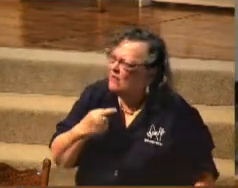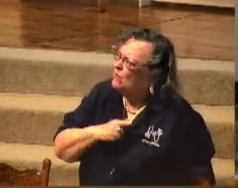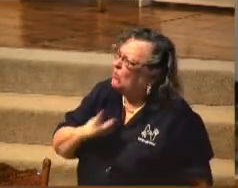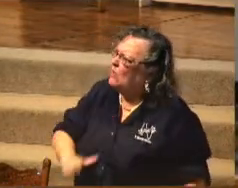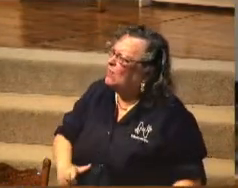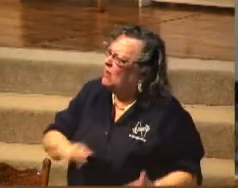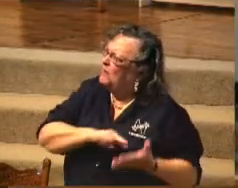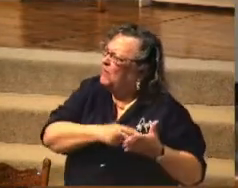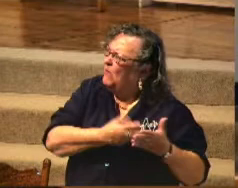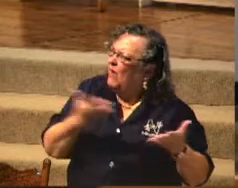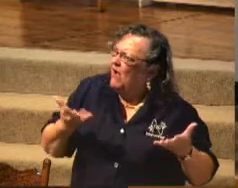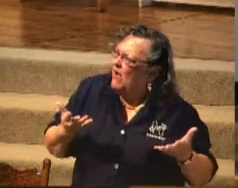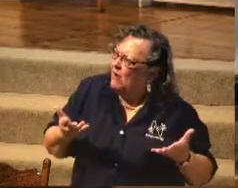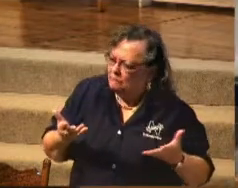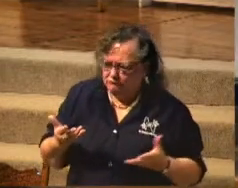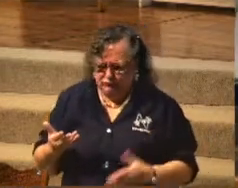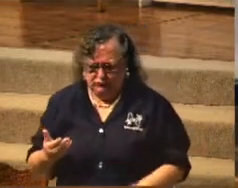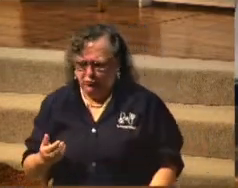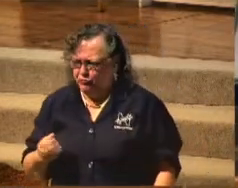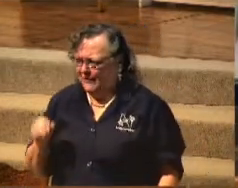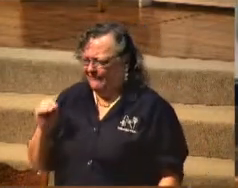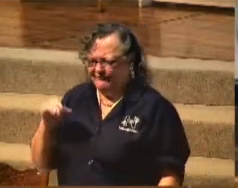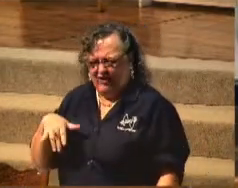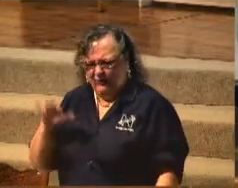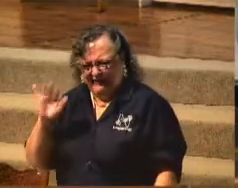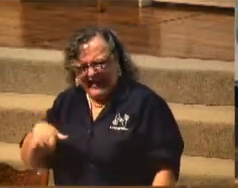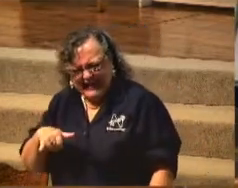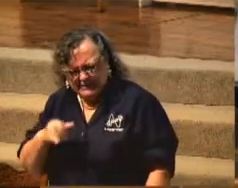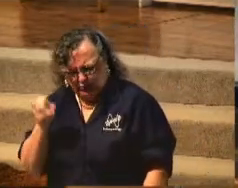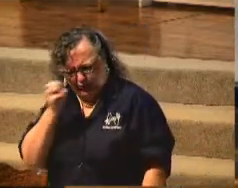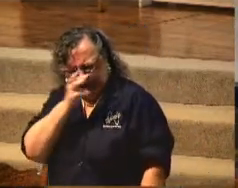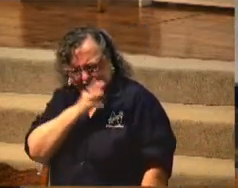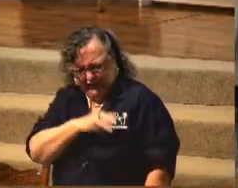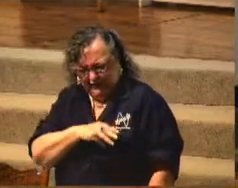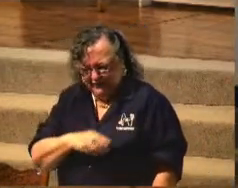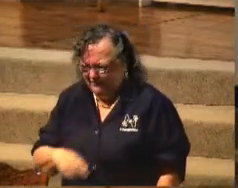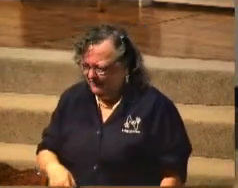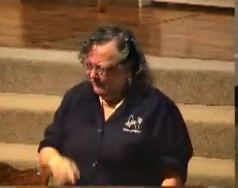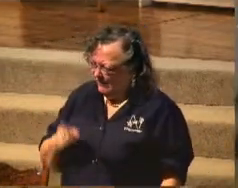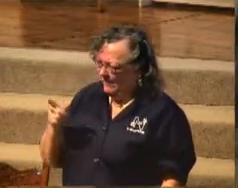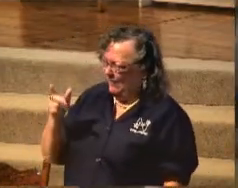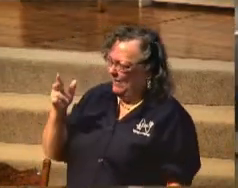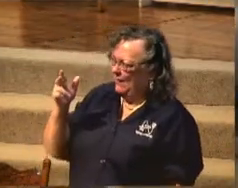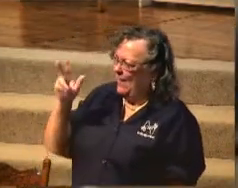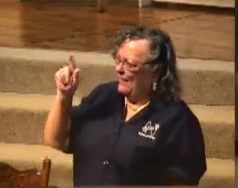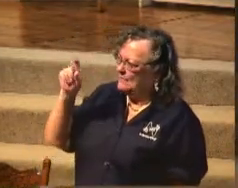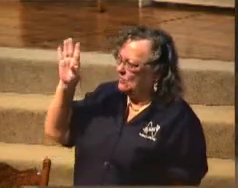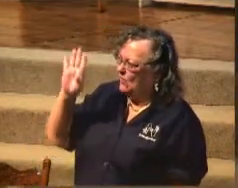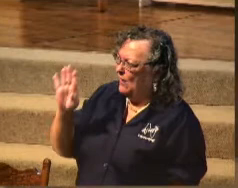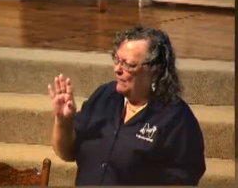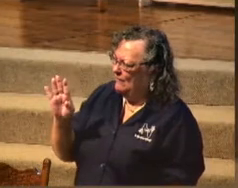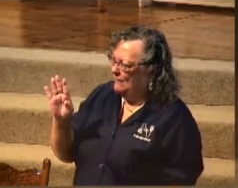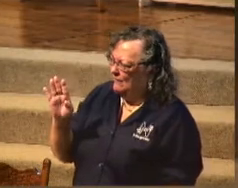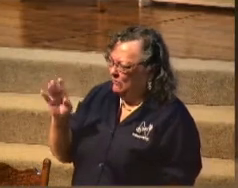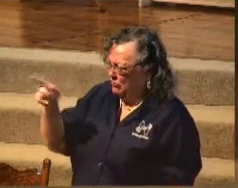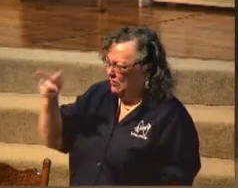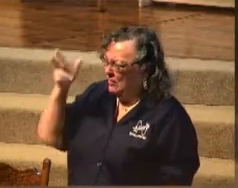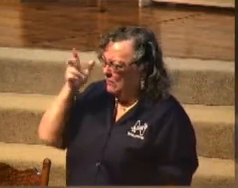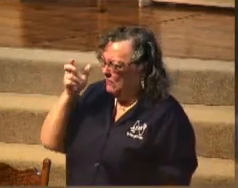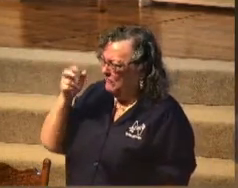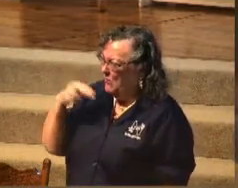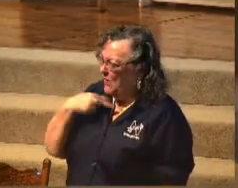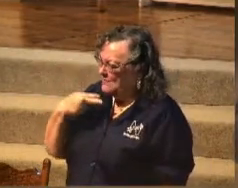Say, well, that's weird. I mean, you know, you're going to actually hear a voice, uh-huh, in your heart,